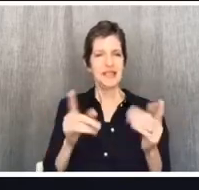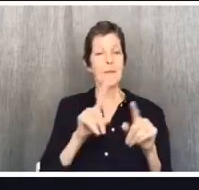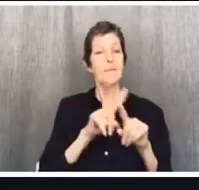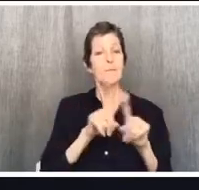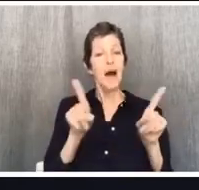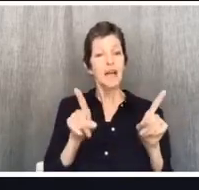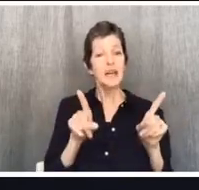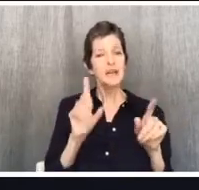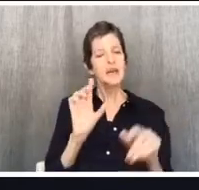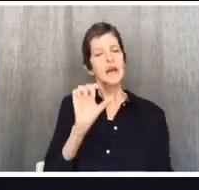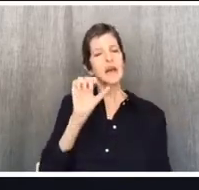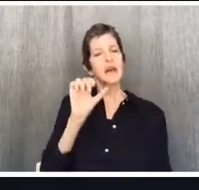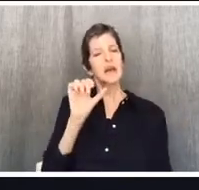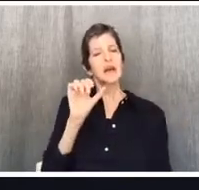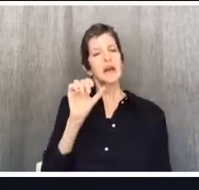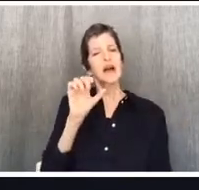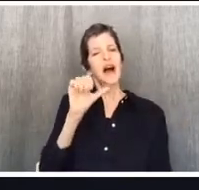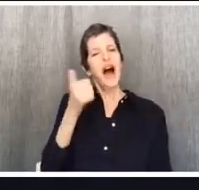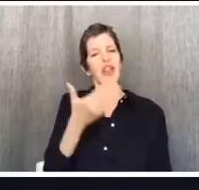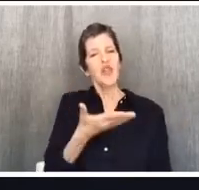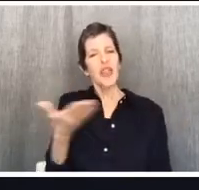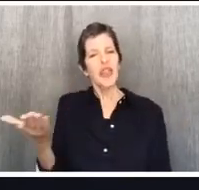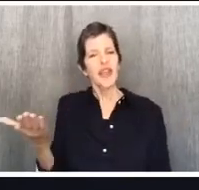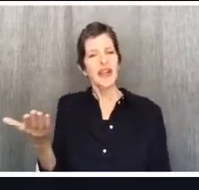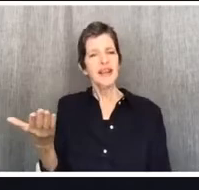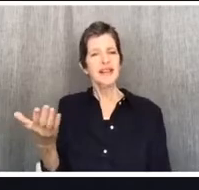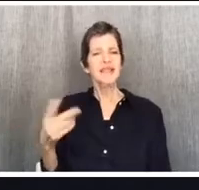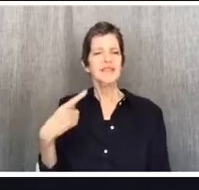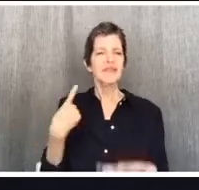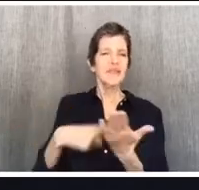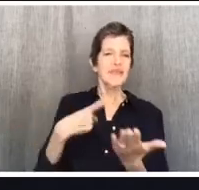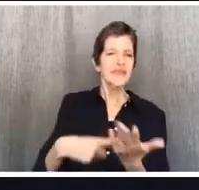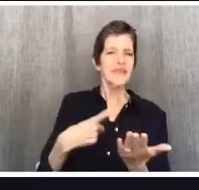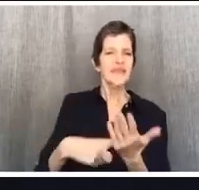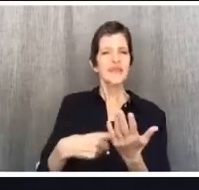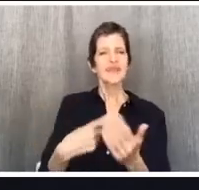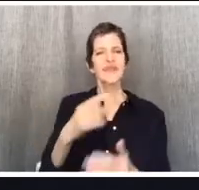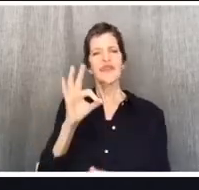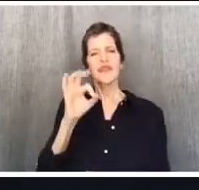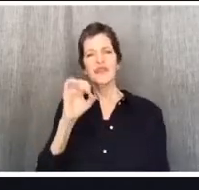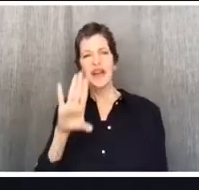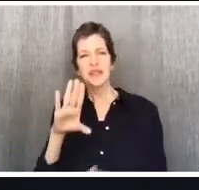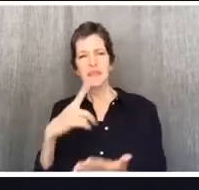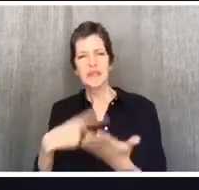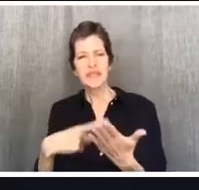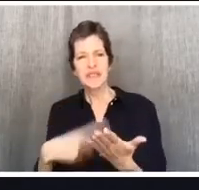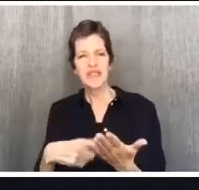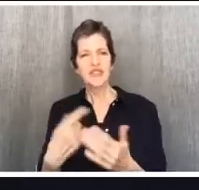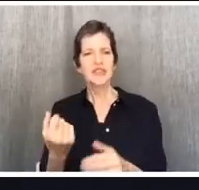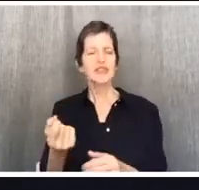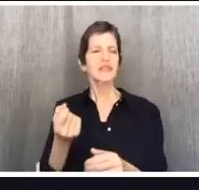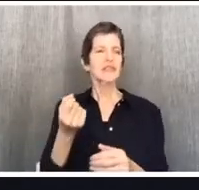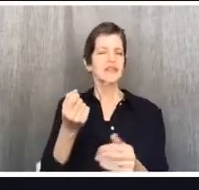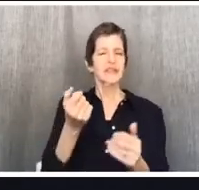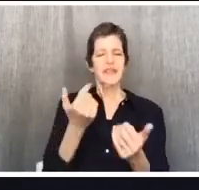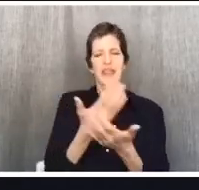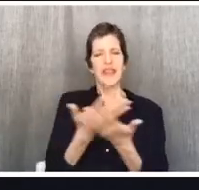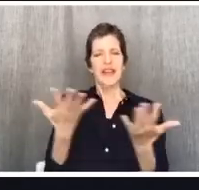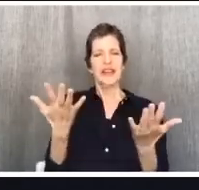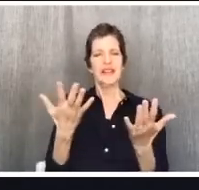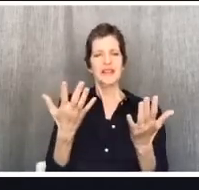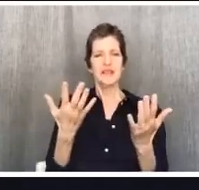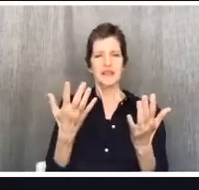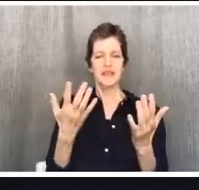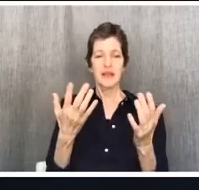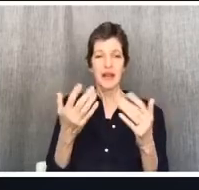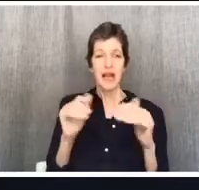is, does this build the other person up? Am I building someone or am I destroying someone? And part of the way we build